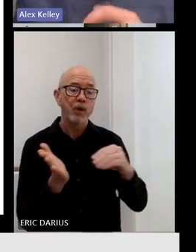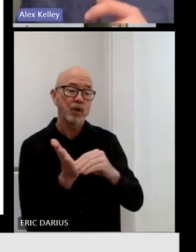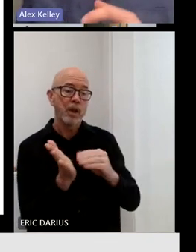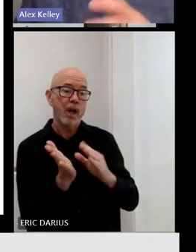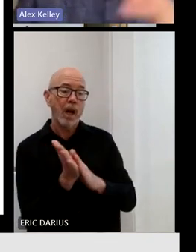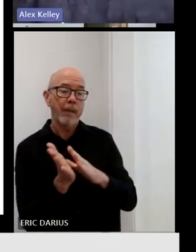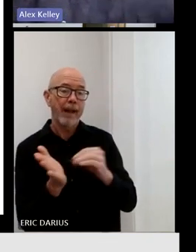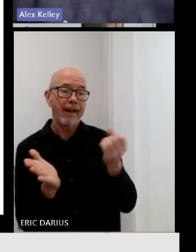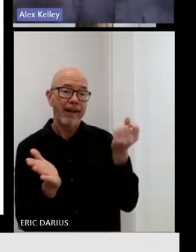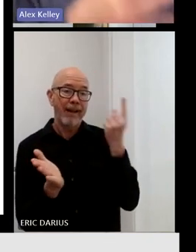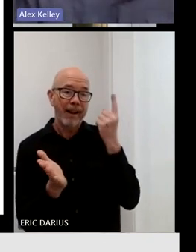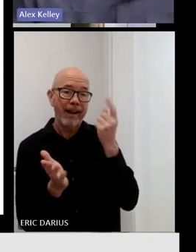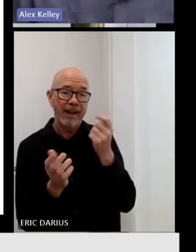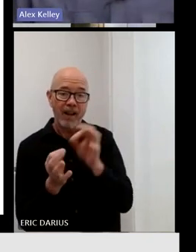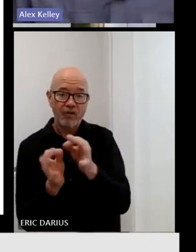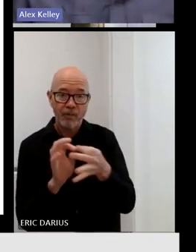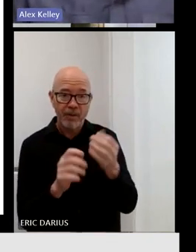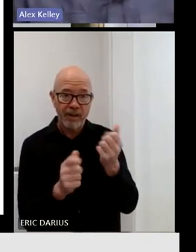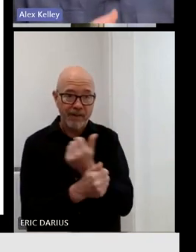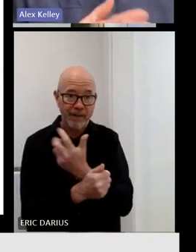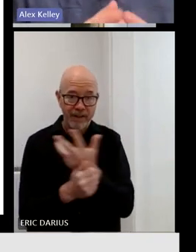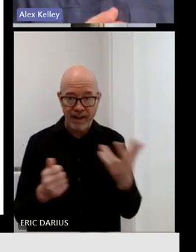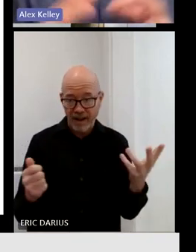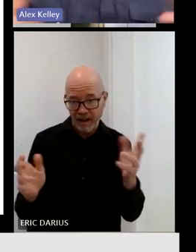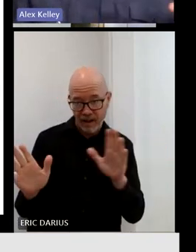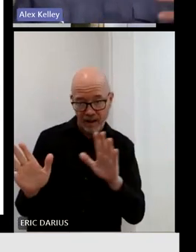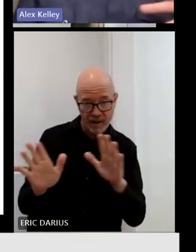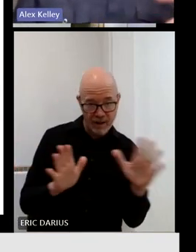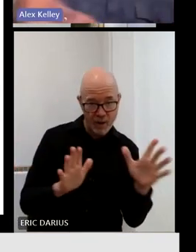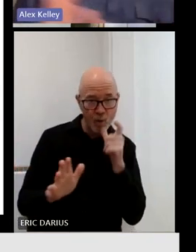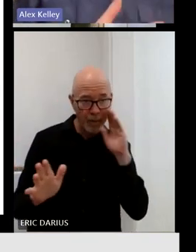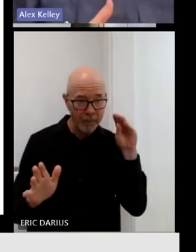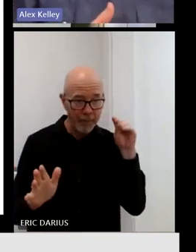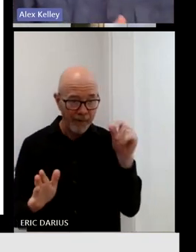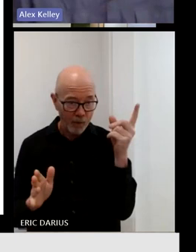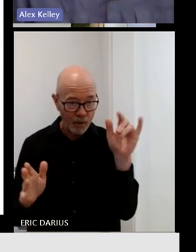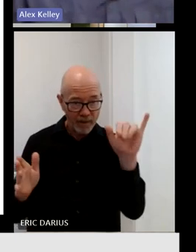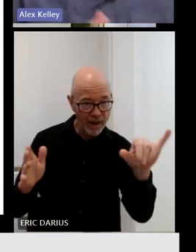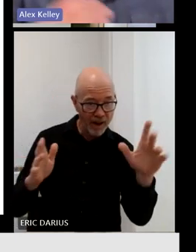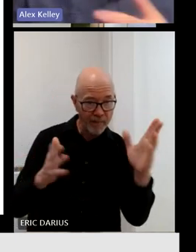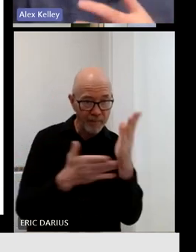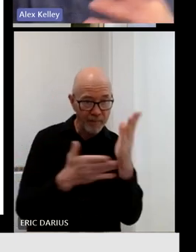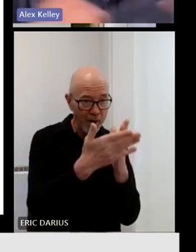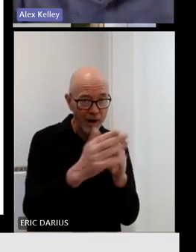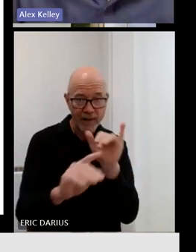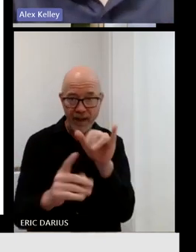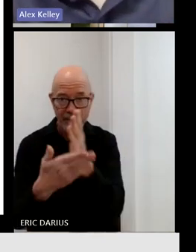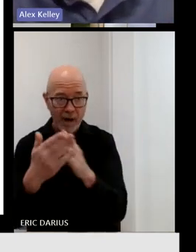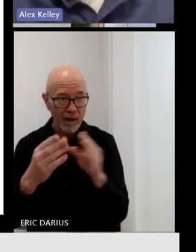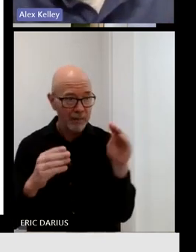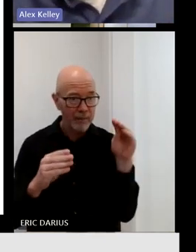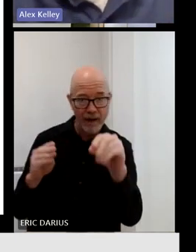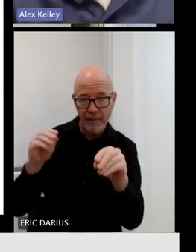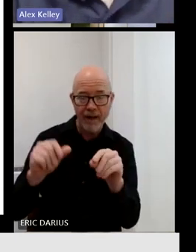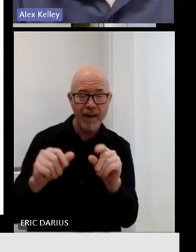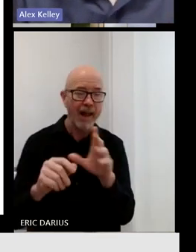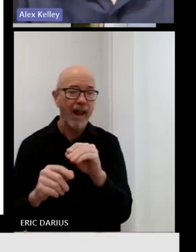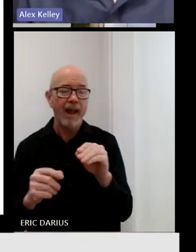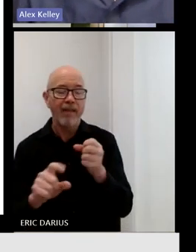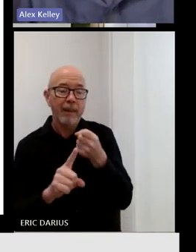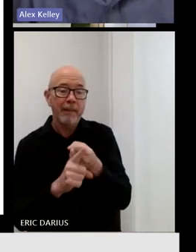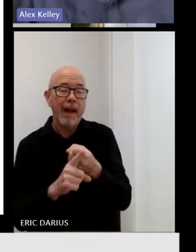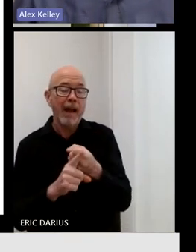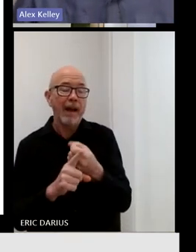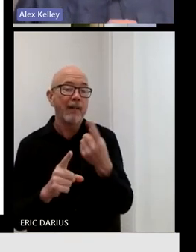process that's going to happen, who's going to pay for what, the potential impact to the financials of all the entities who own